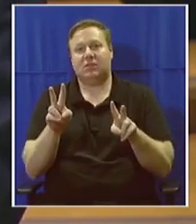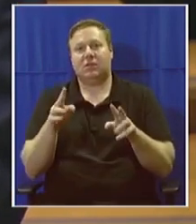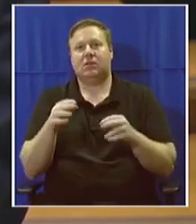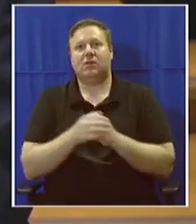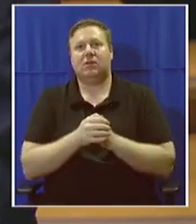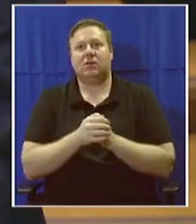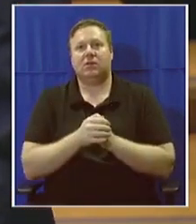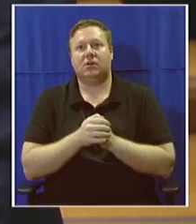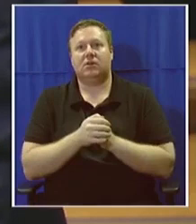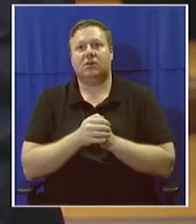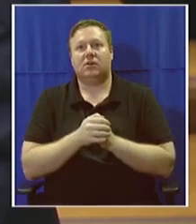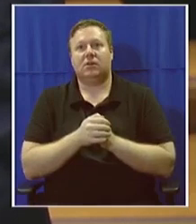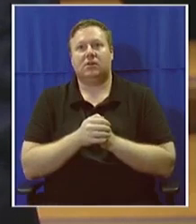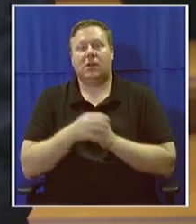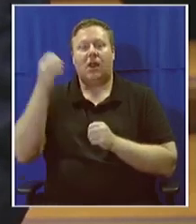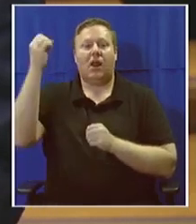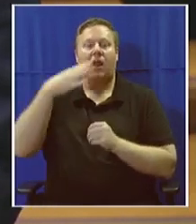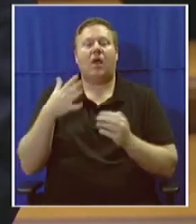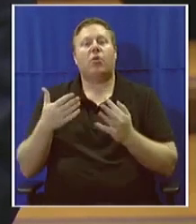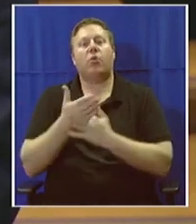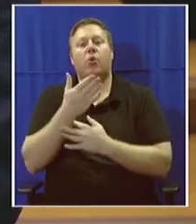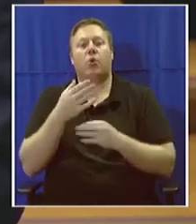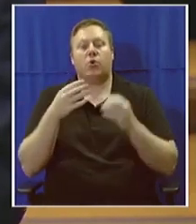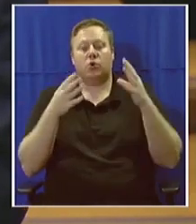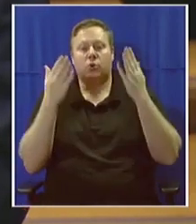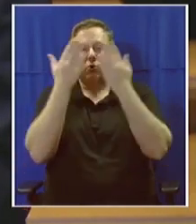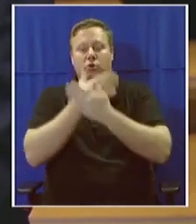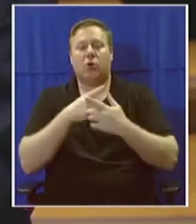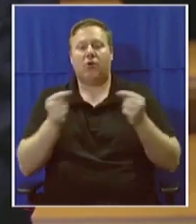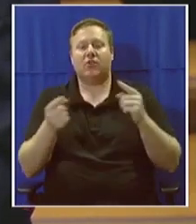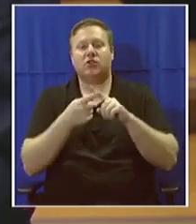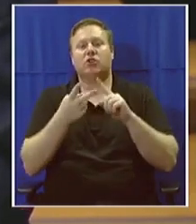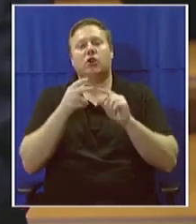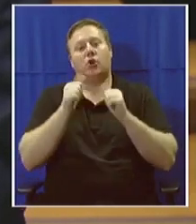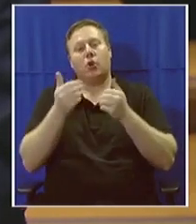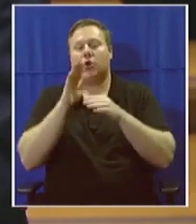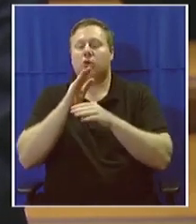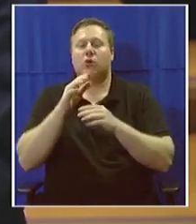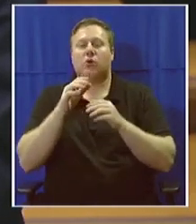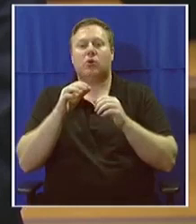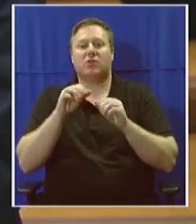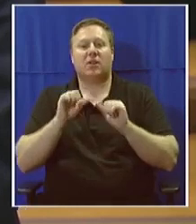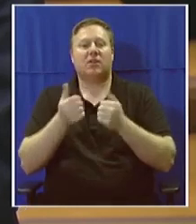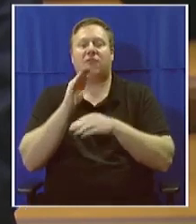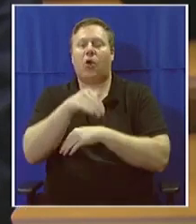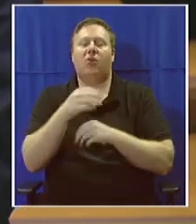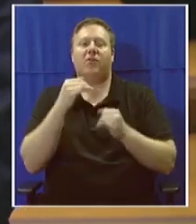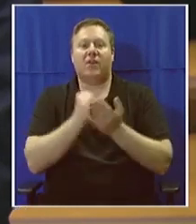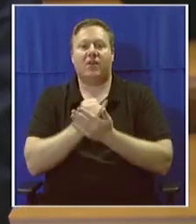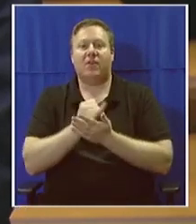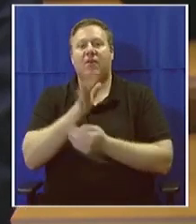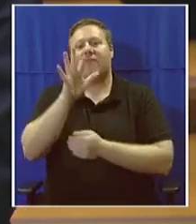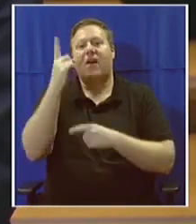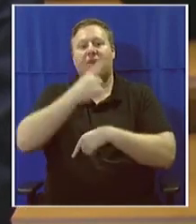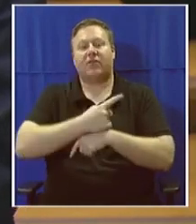and the universal triumph of light over darkness and good over evil. Acknowledges that it is a five-day-long auspicious